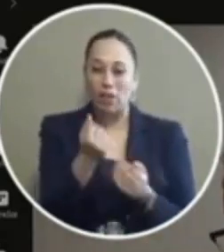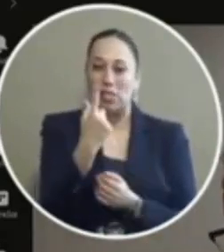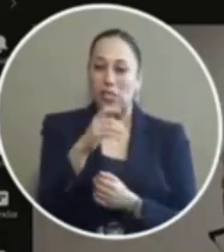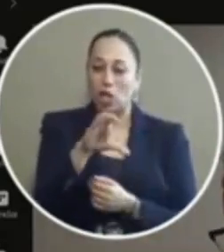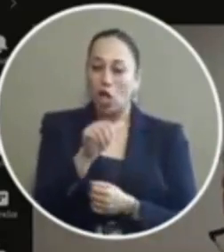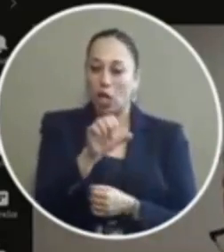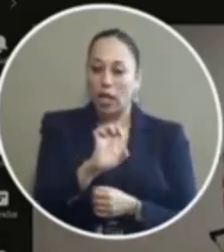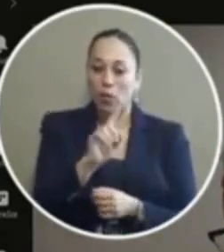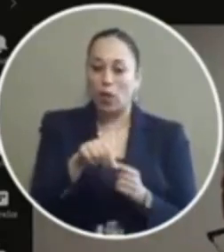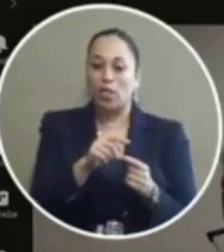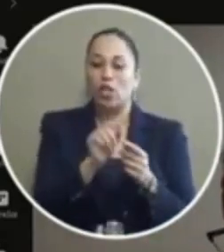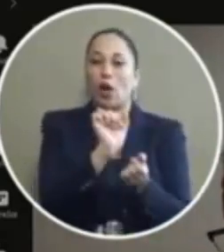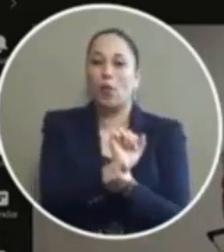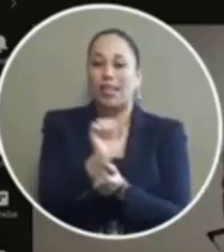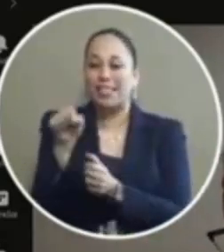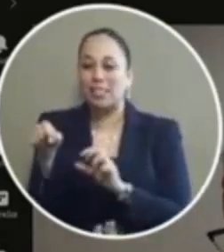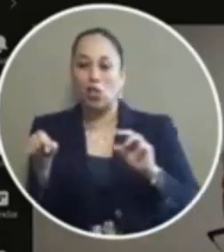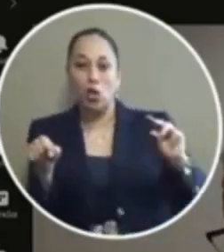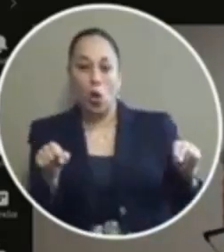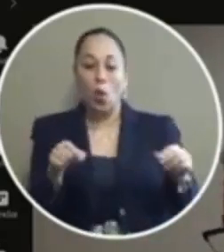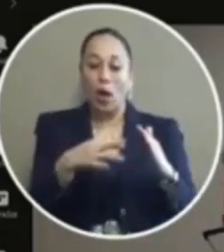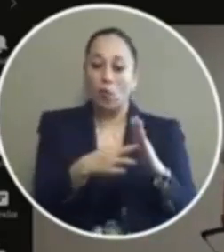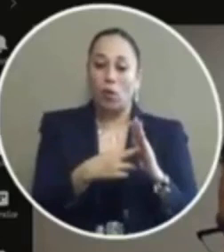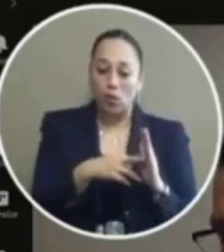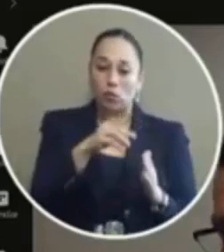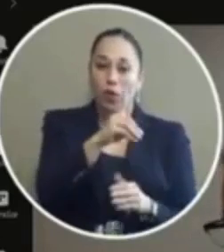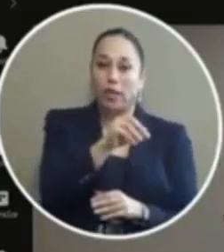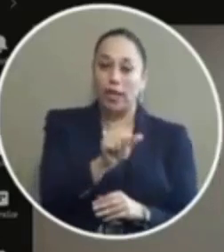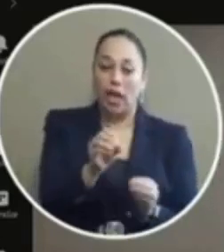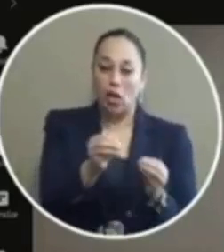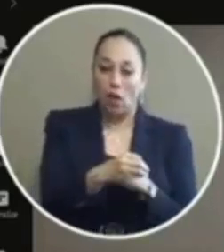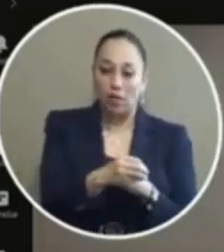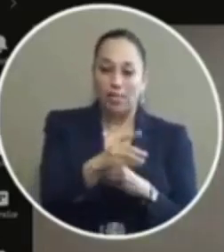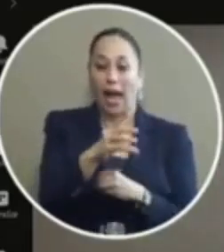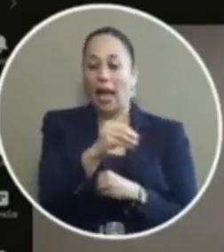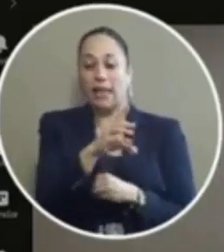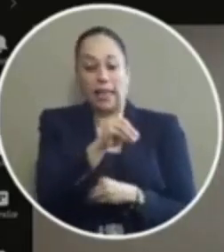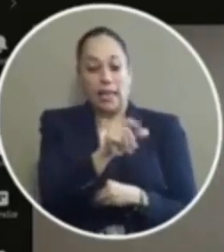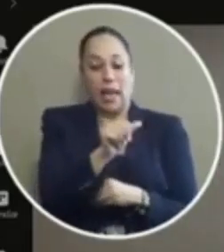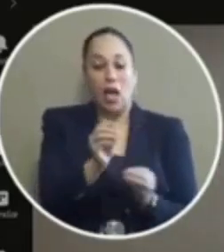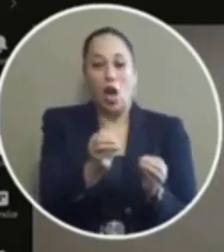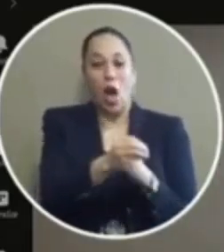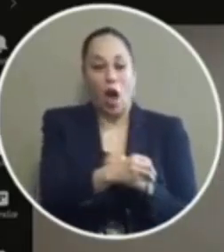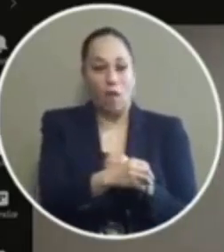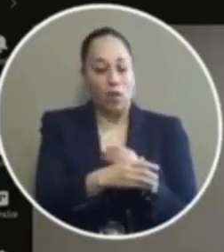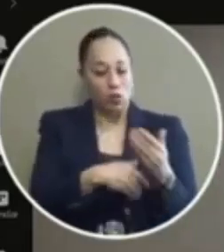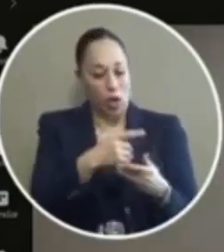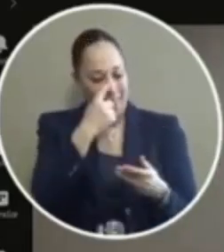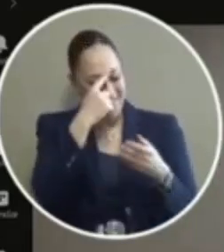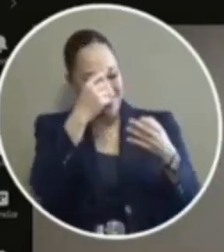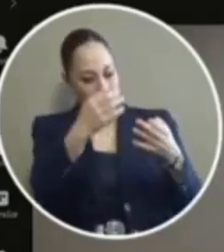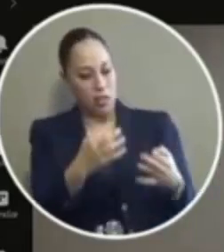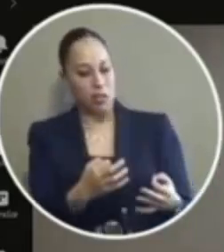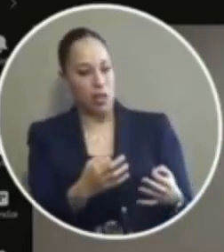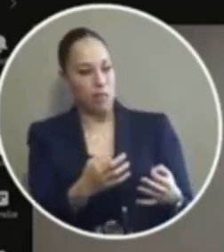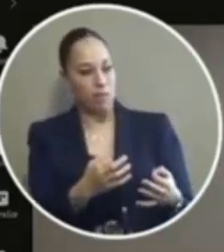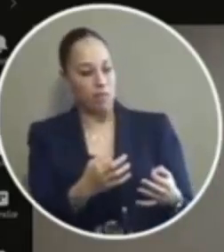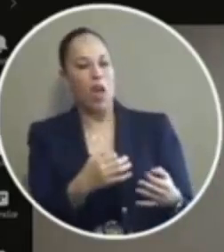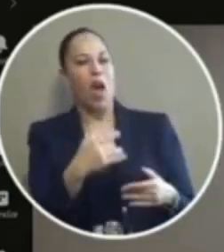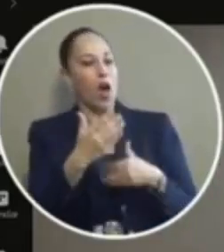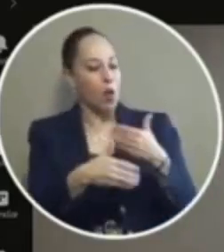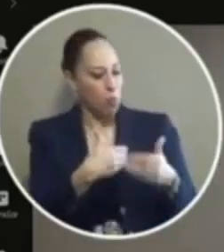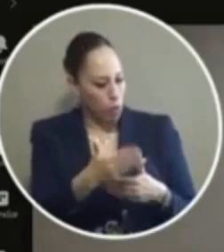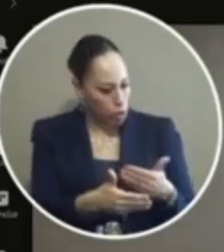there's an arrest or not once it's referred to the da's office then the da's office goes ahead and decides whether or not they're going to